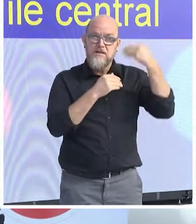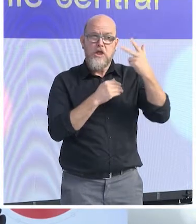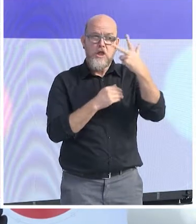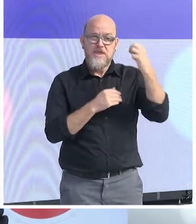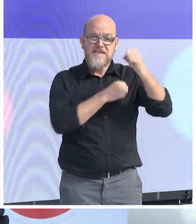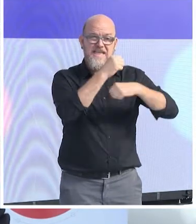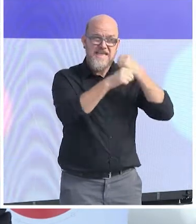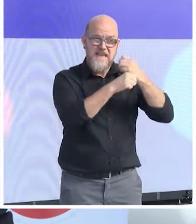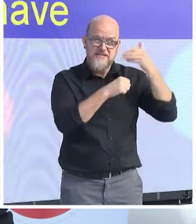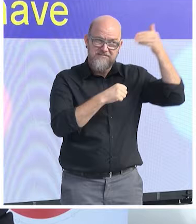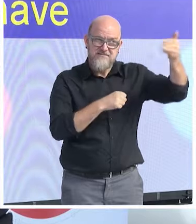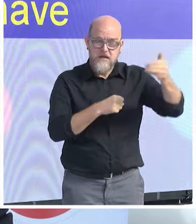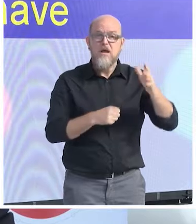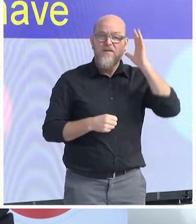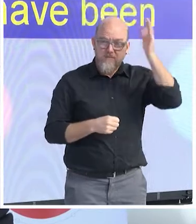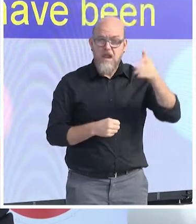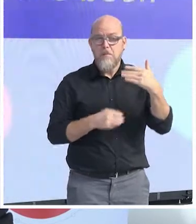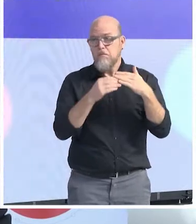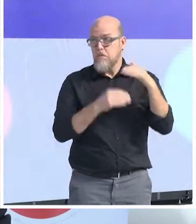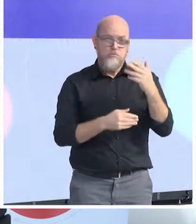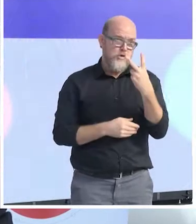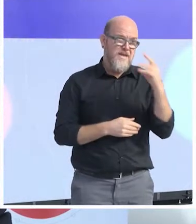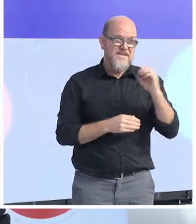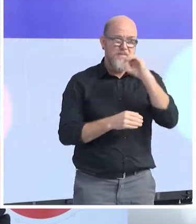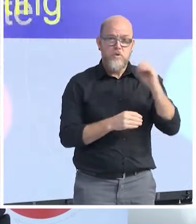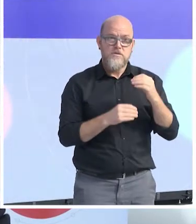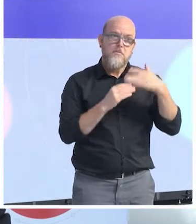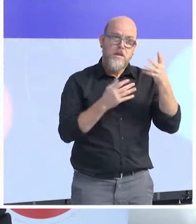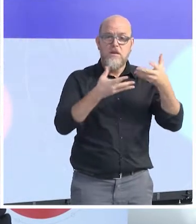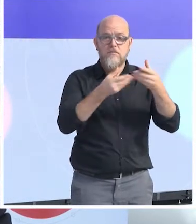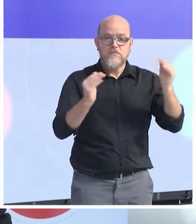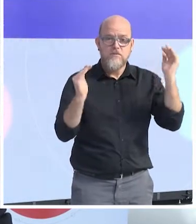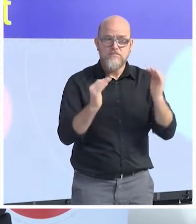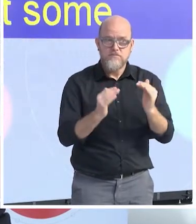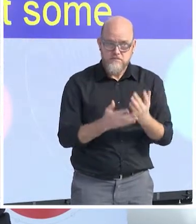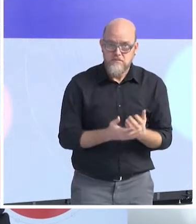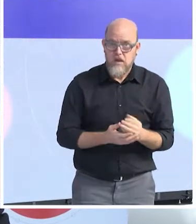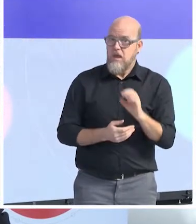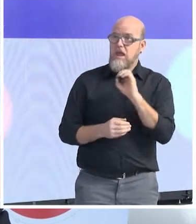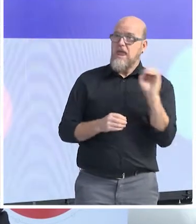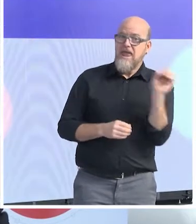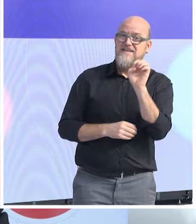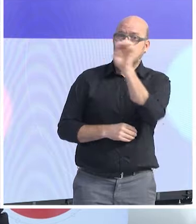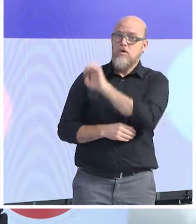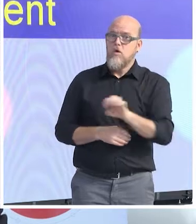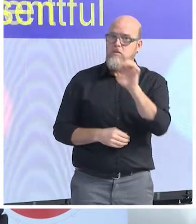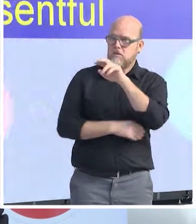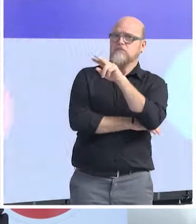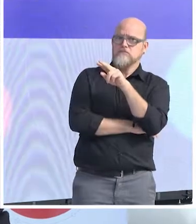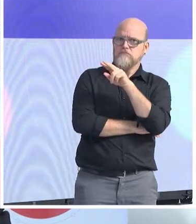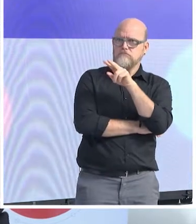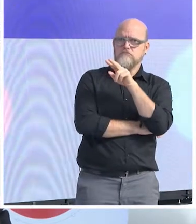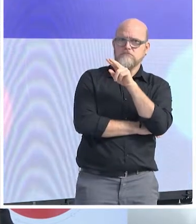successful imitating the Western models, at some point you became resentful to things that you imitate